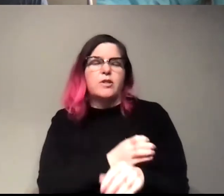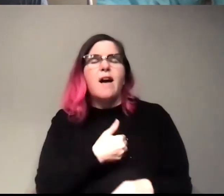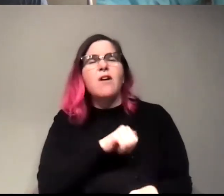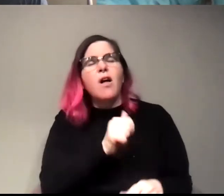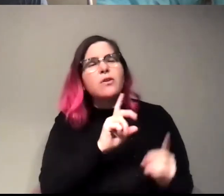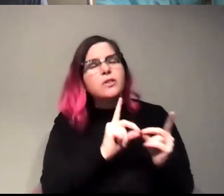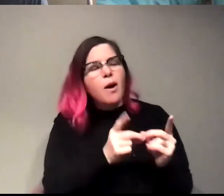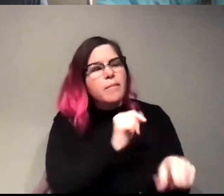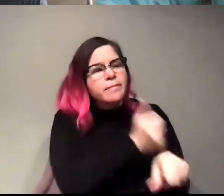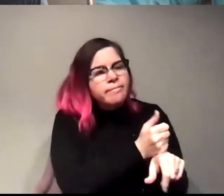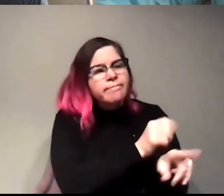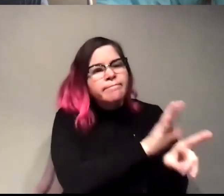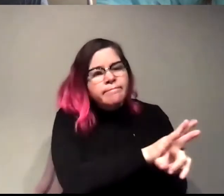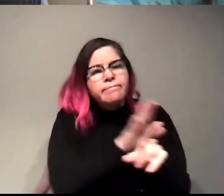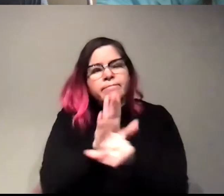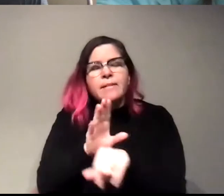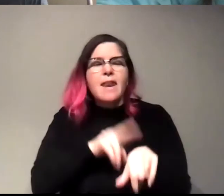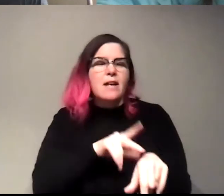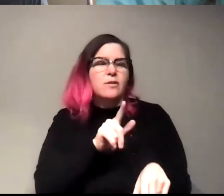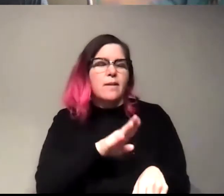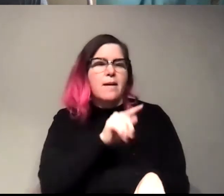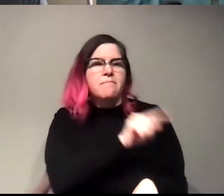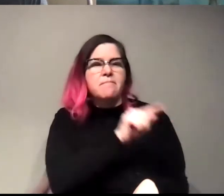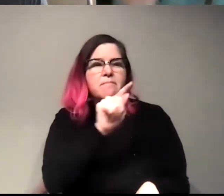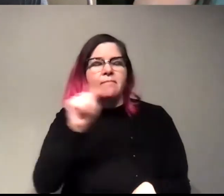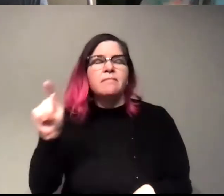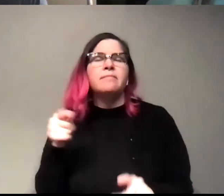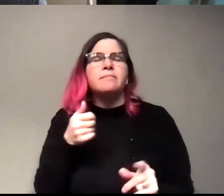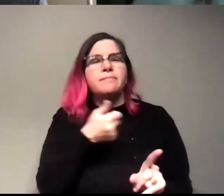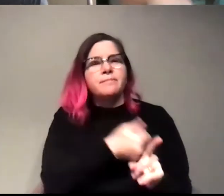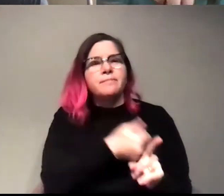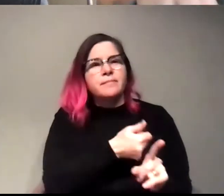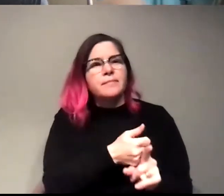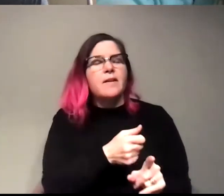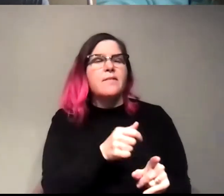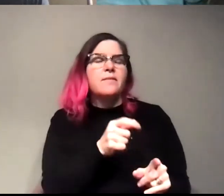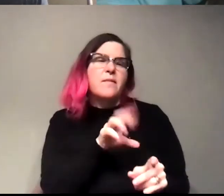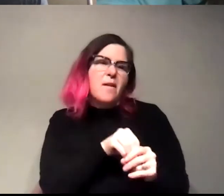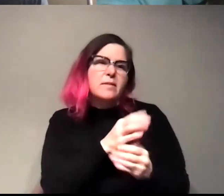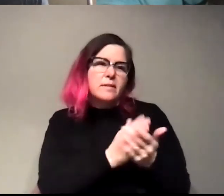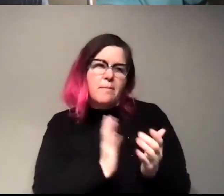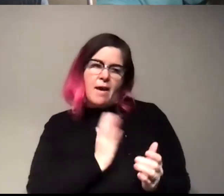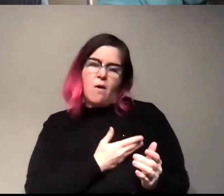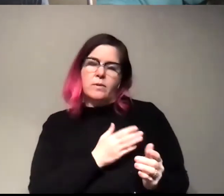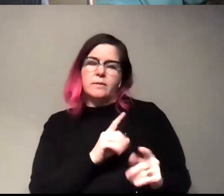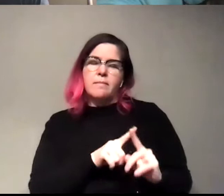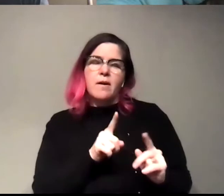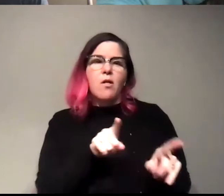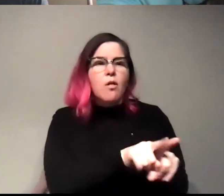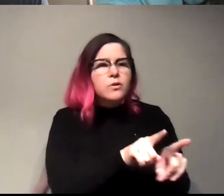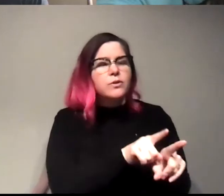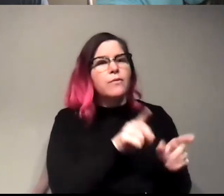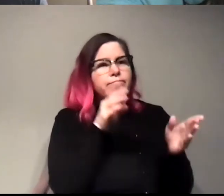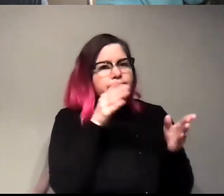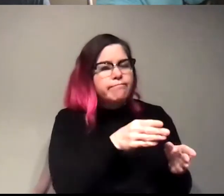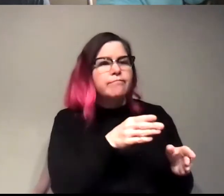Energy national labs that are very much, you know, they also do some of that as well. But a lot of them are like, also focused